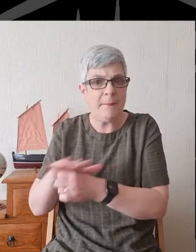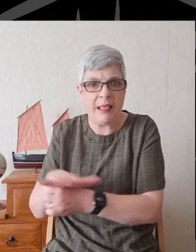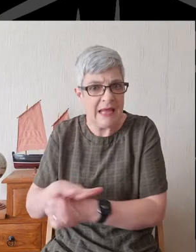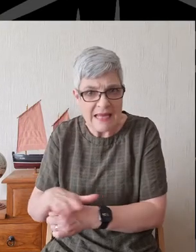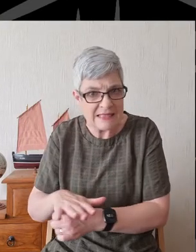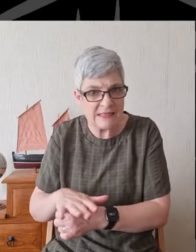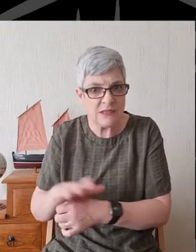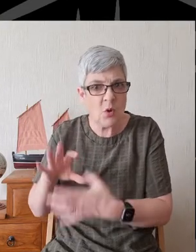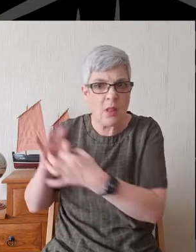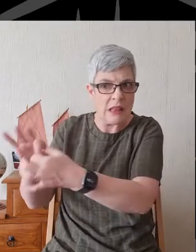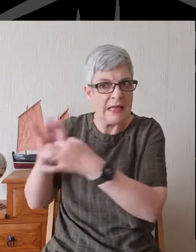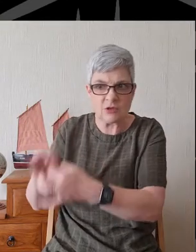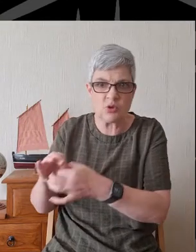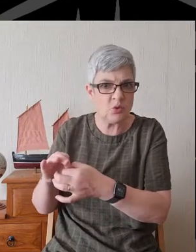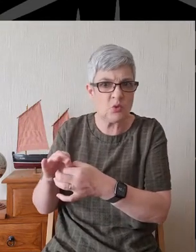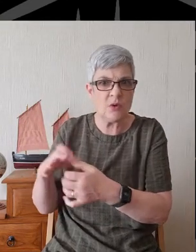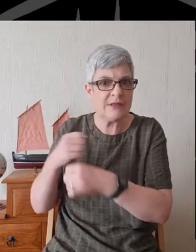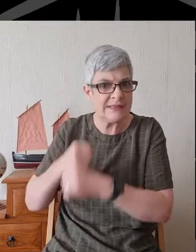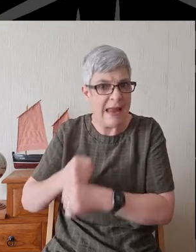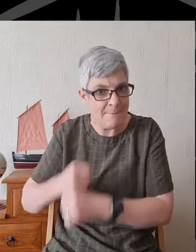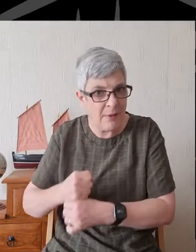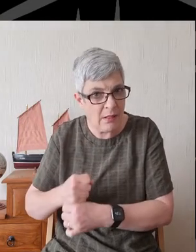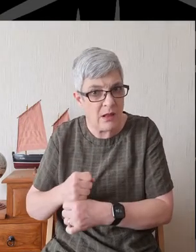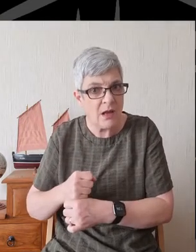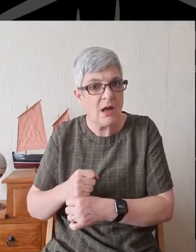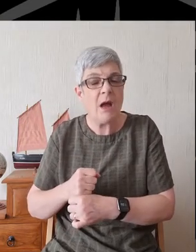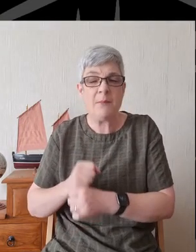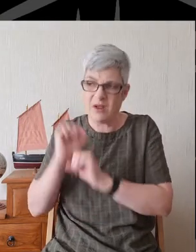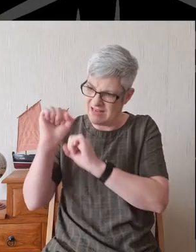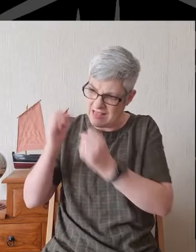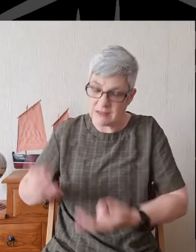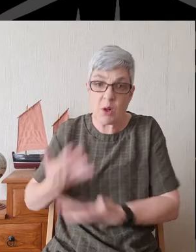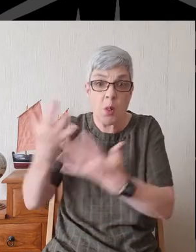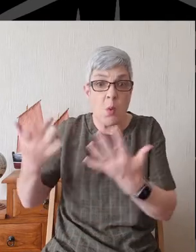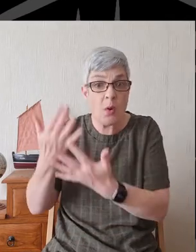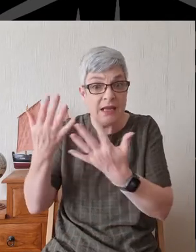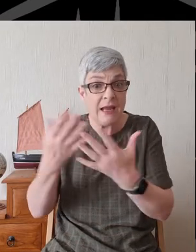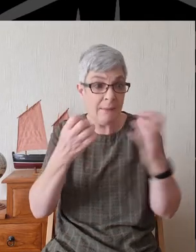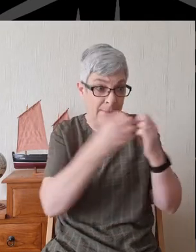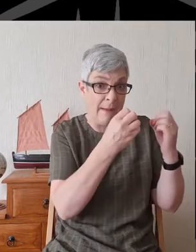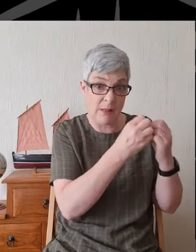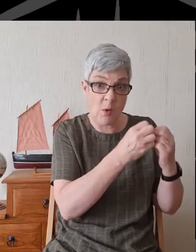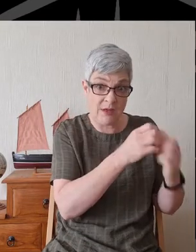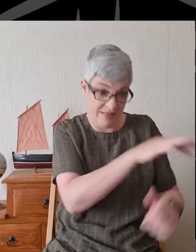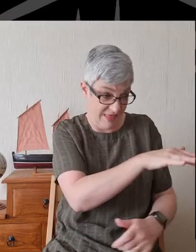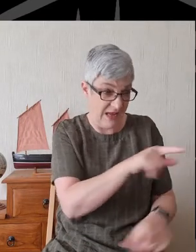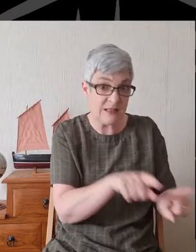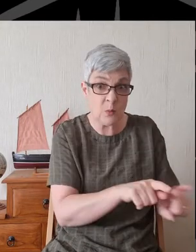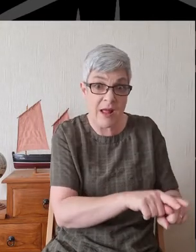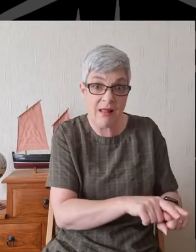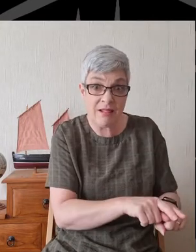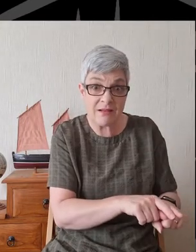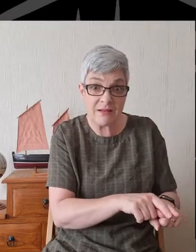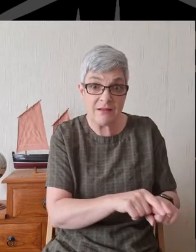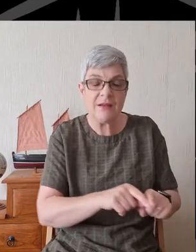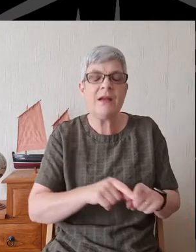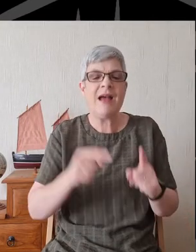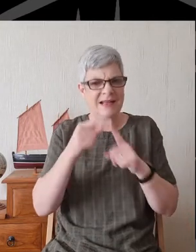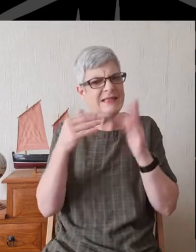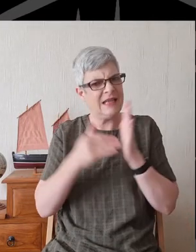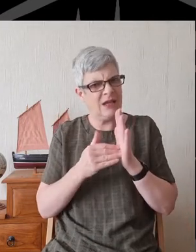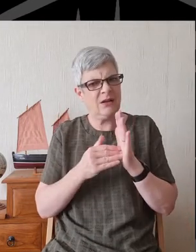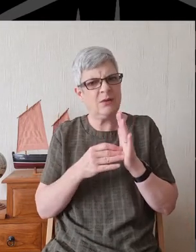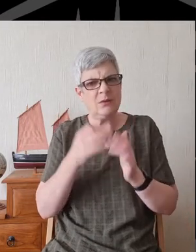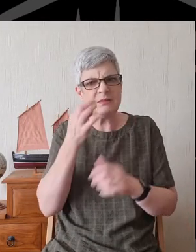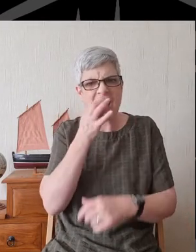tied to the temple, to Jerusalem, but in all his glory he was in Babylon too. And Ezekiel was called to show